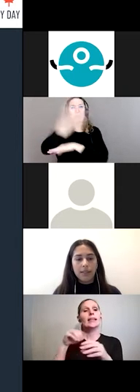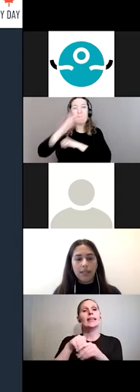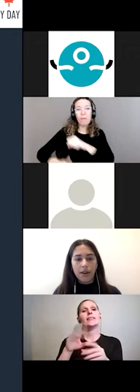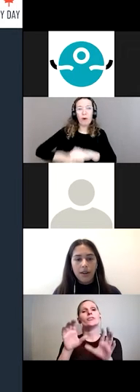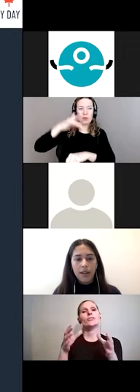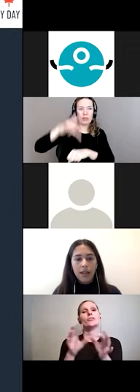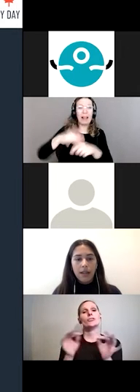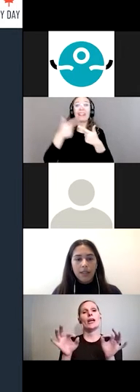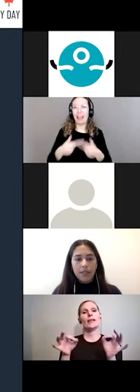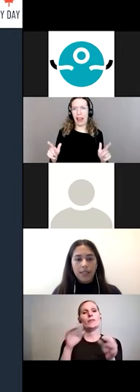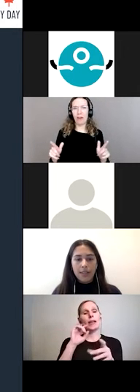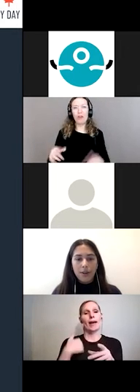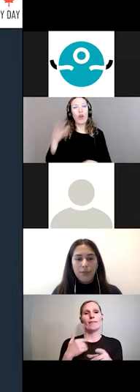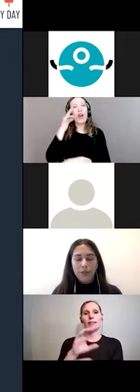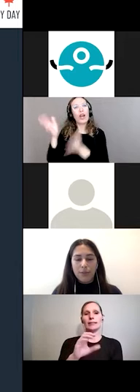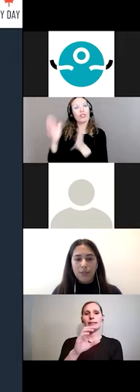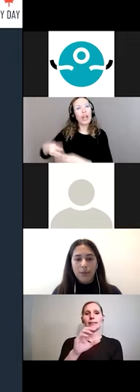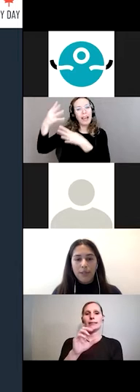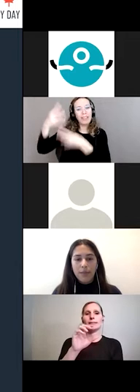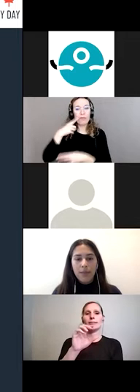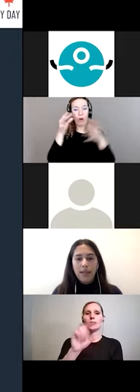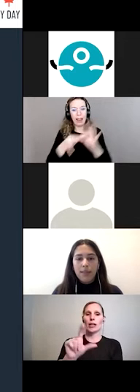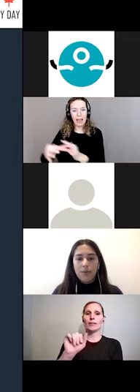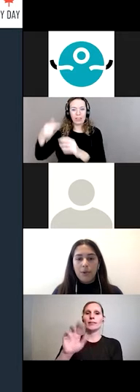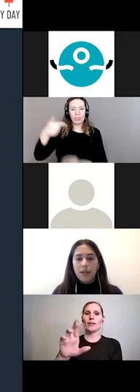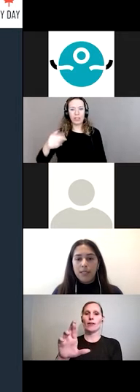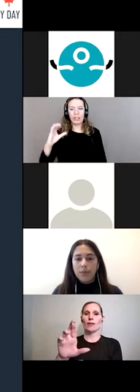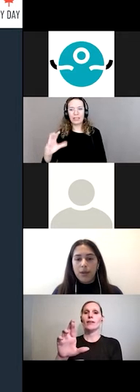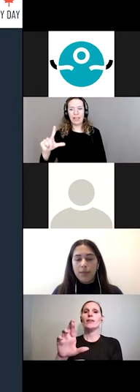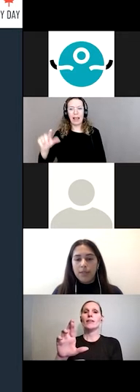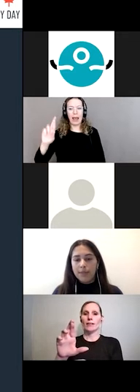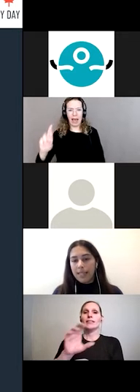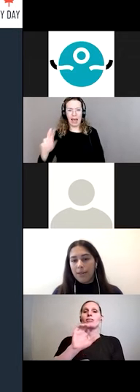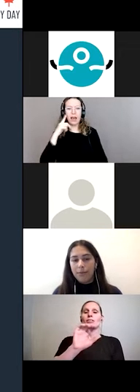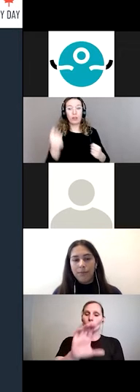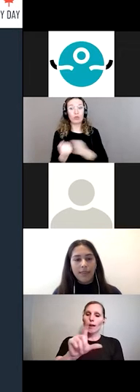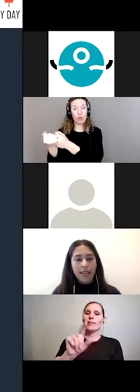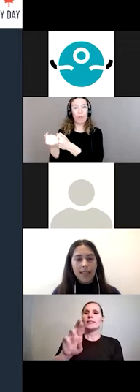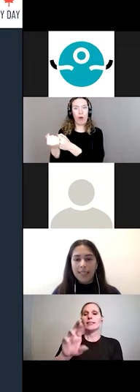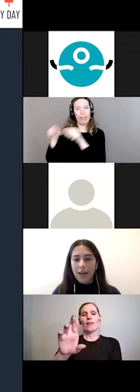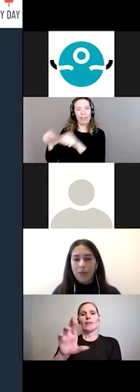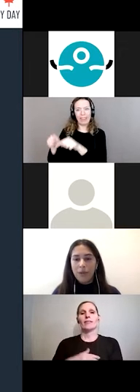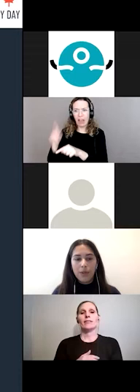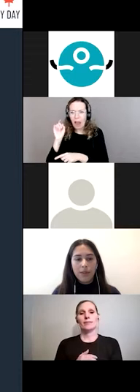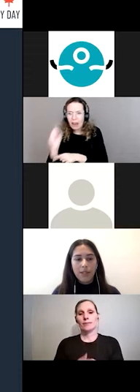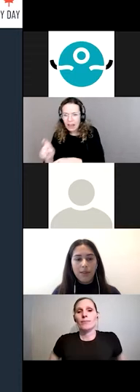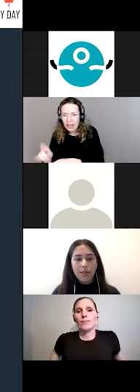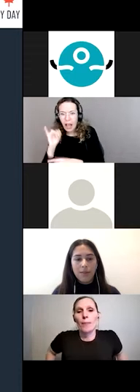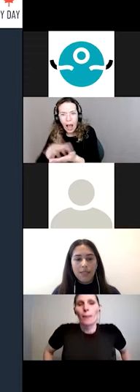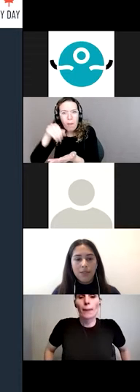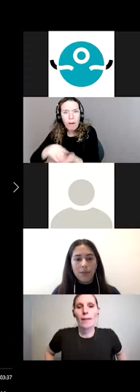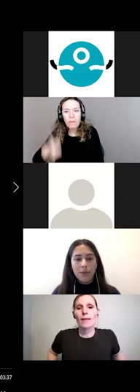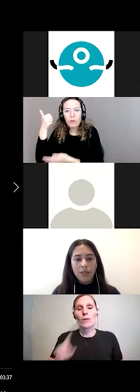GLCR, GCLR, for you to support them, learn more, and subscribe to the newsletter. And now we will also